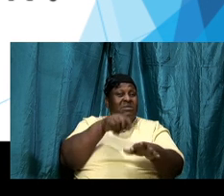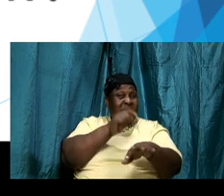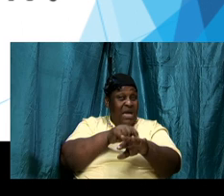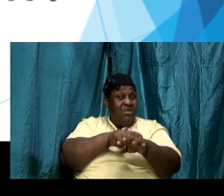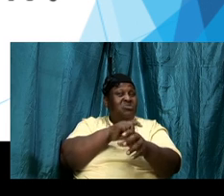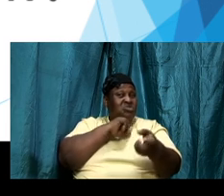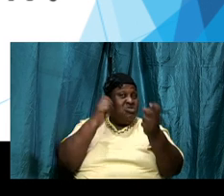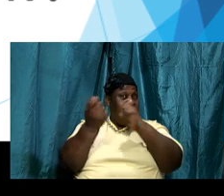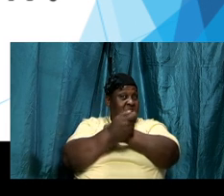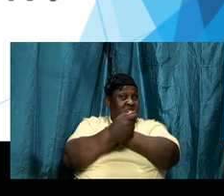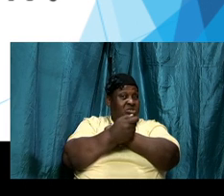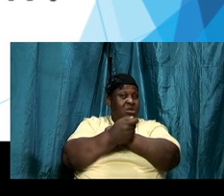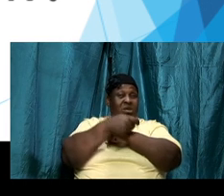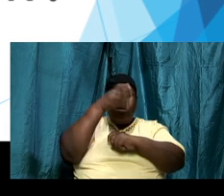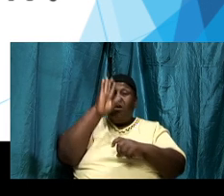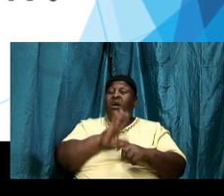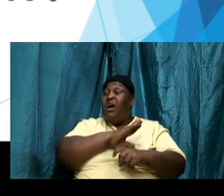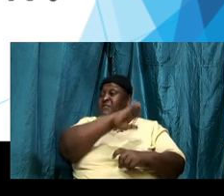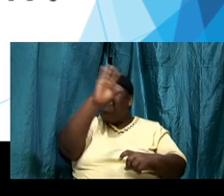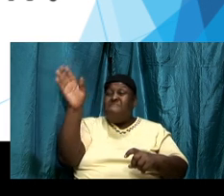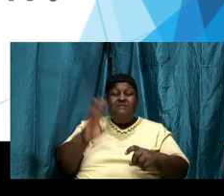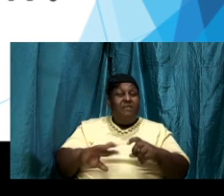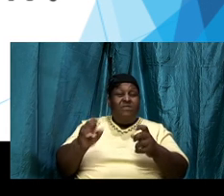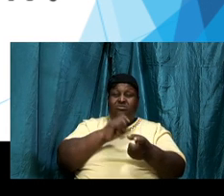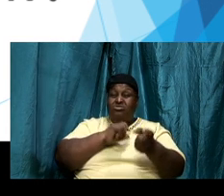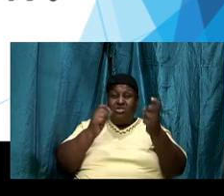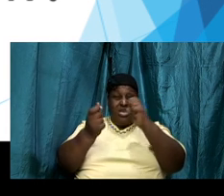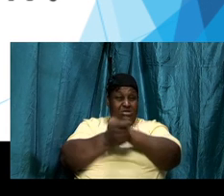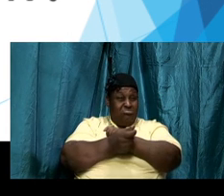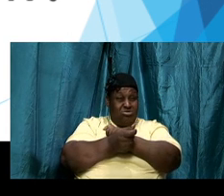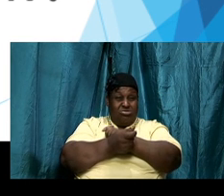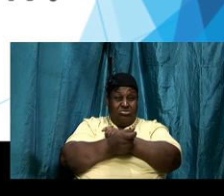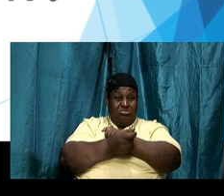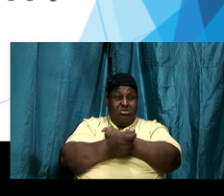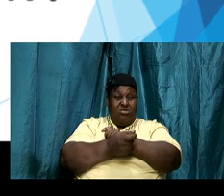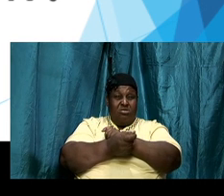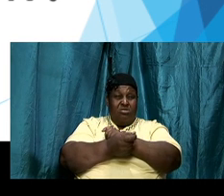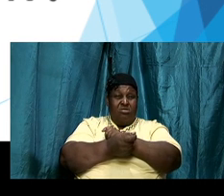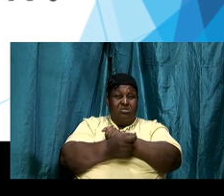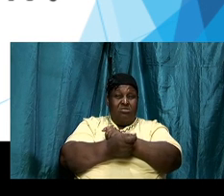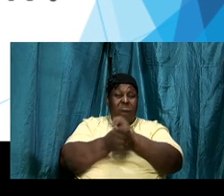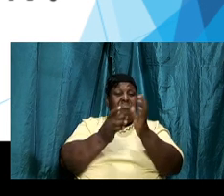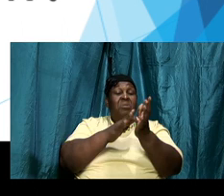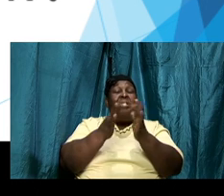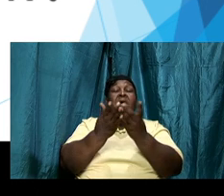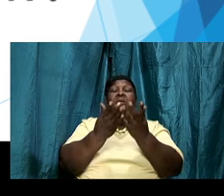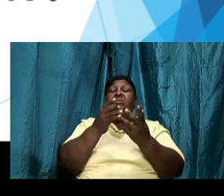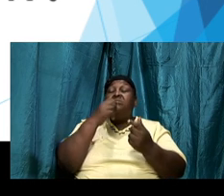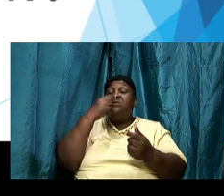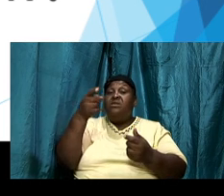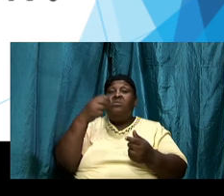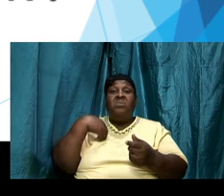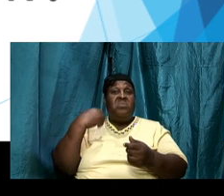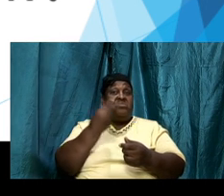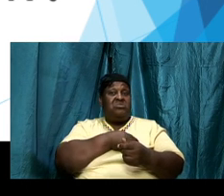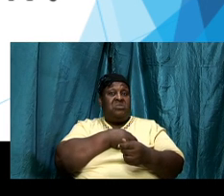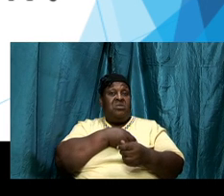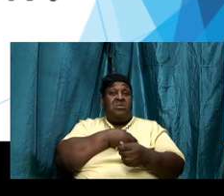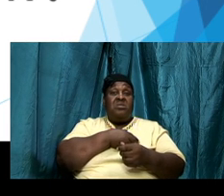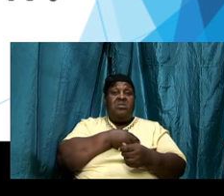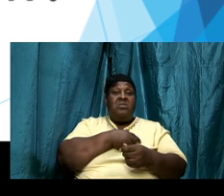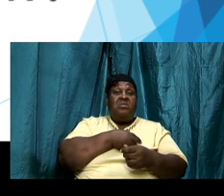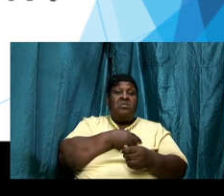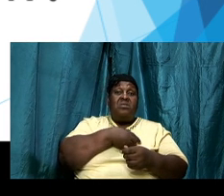declares that he is the same yesterday today and forever when these things start to come